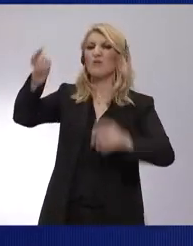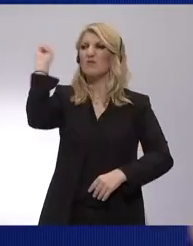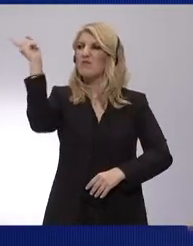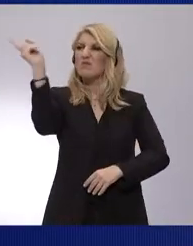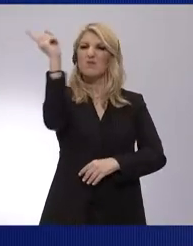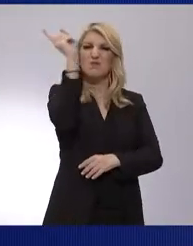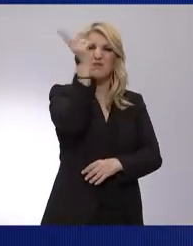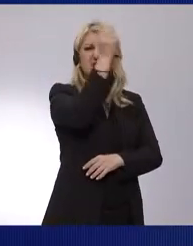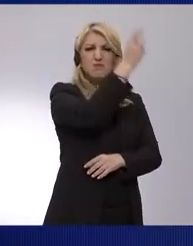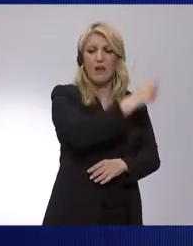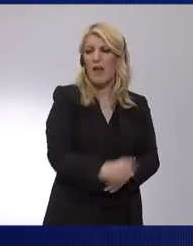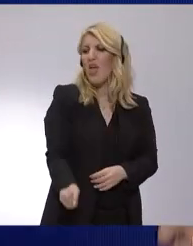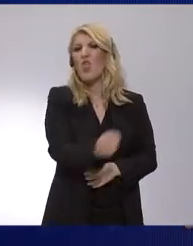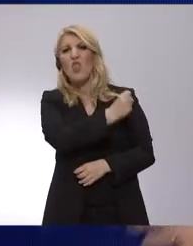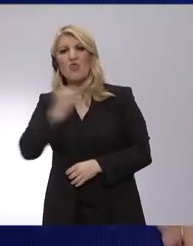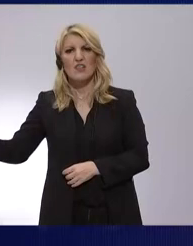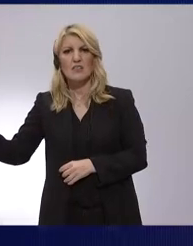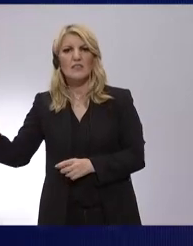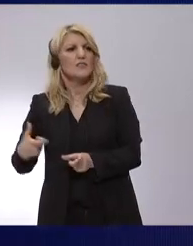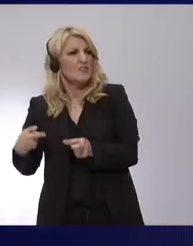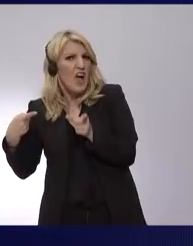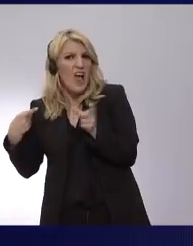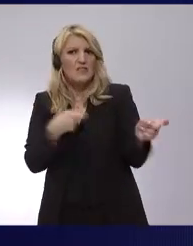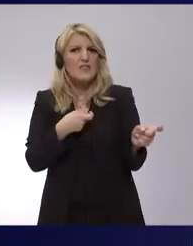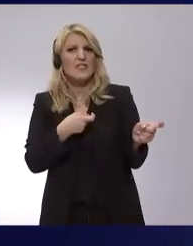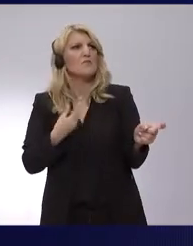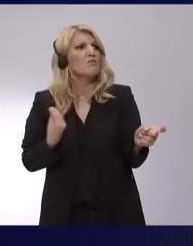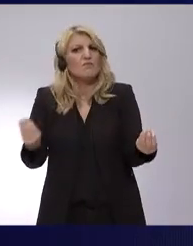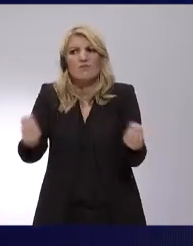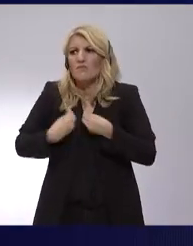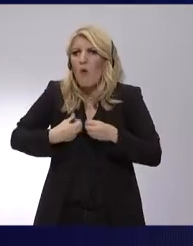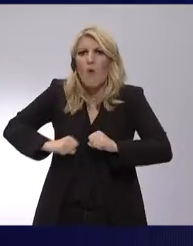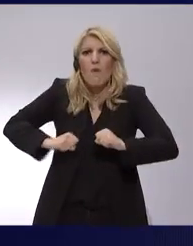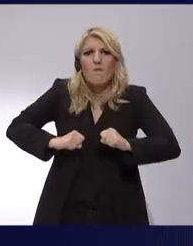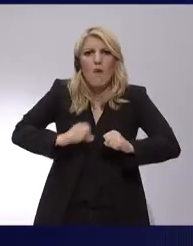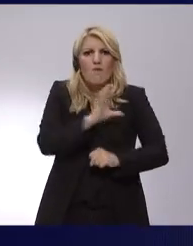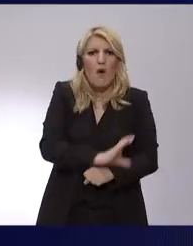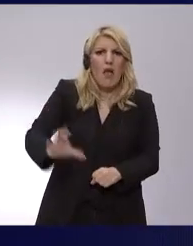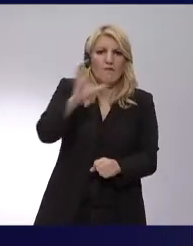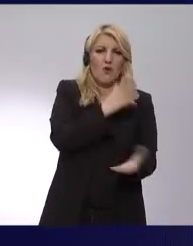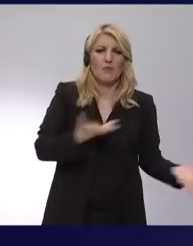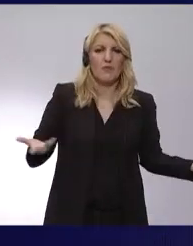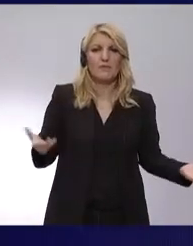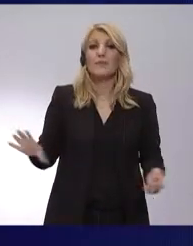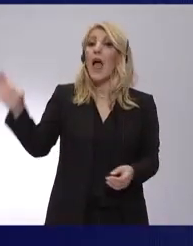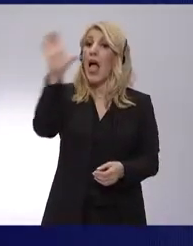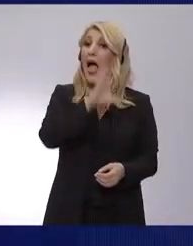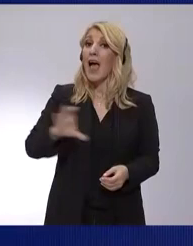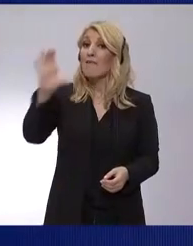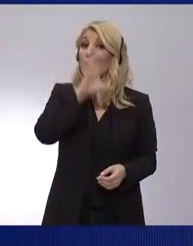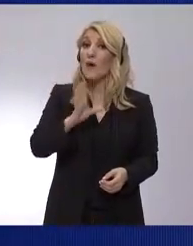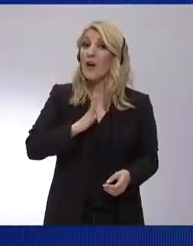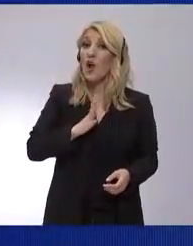And the EPP we love to solve problems. That's how the EPP has built up today's euro.